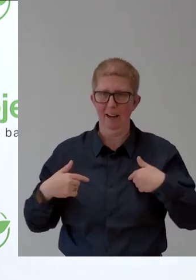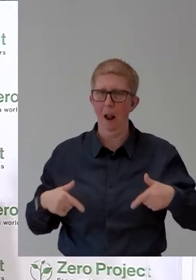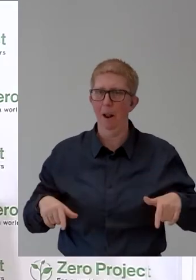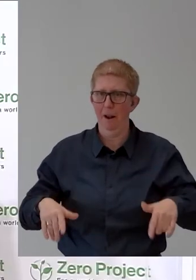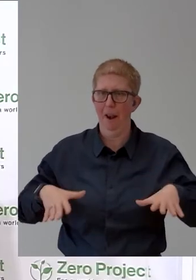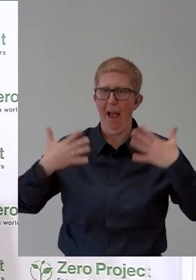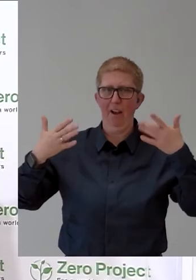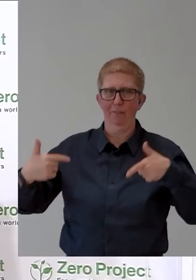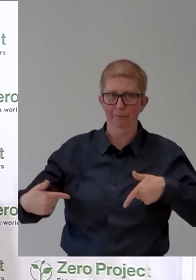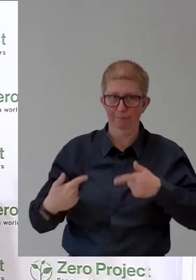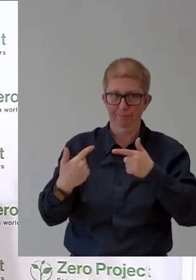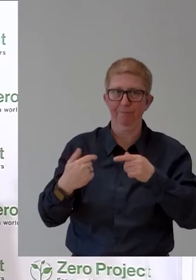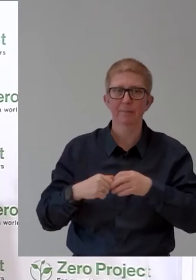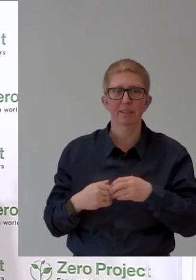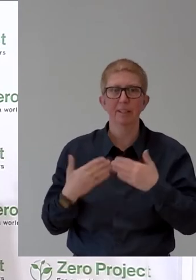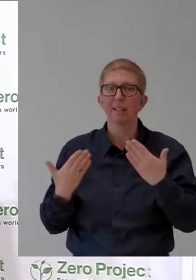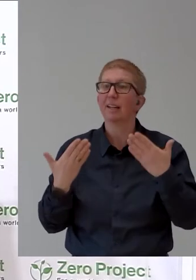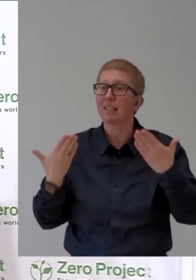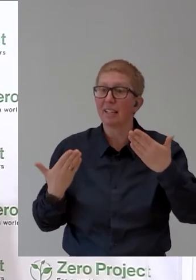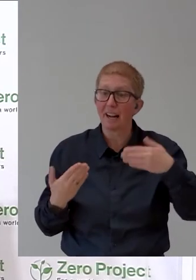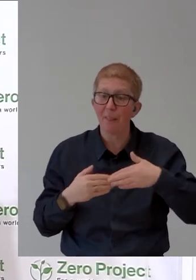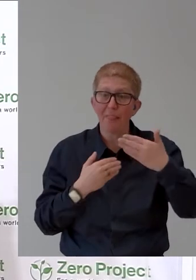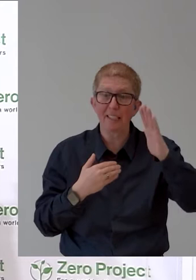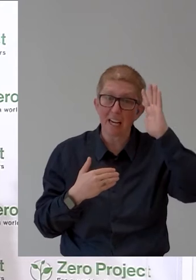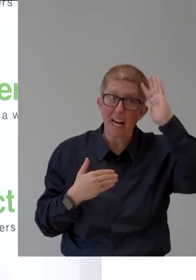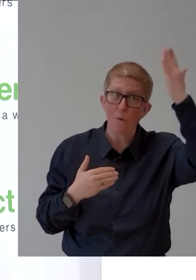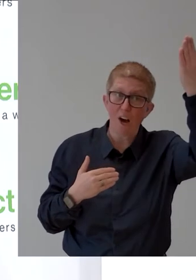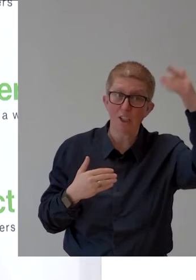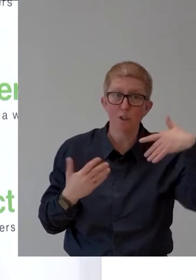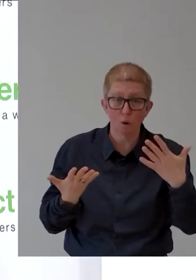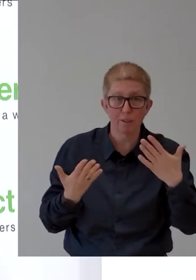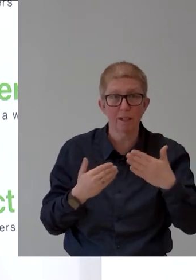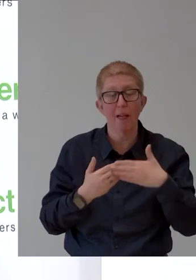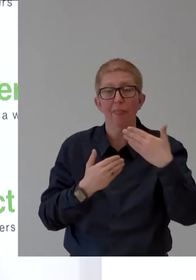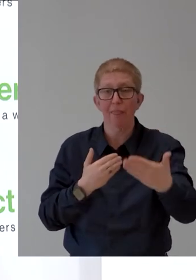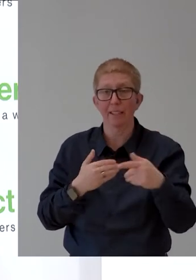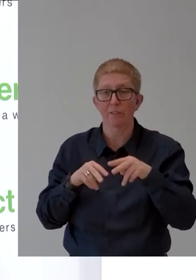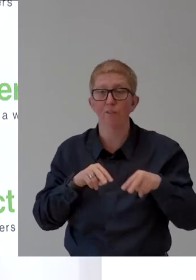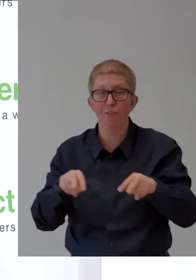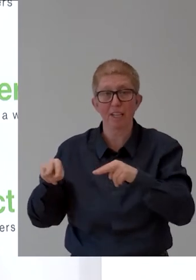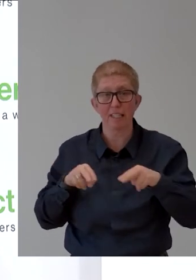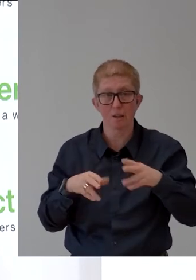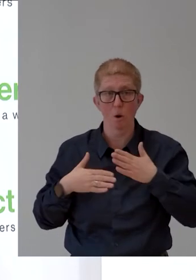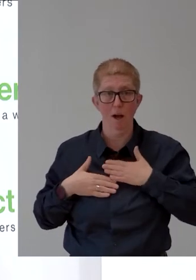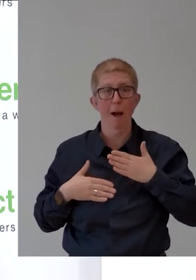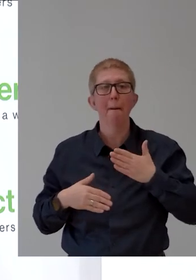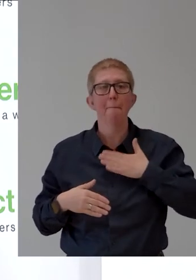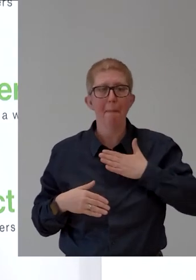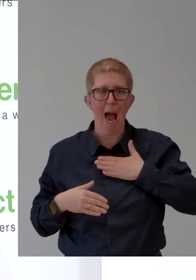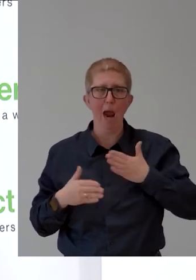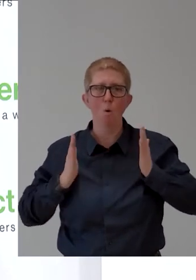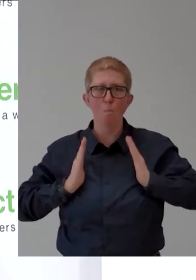to the next innovation. Yeah. The next video is about the project My Human Kit from FabLab in France.